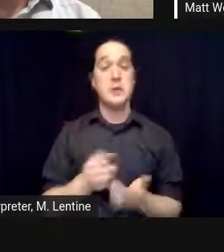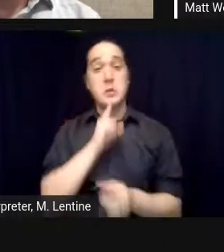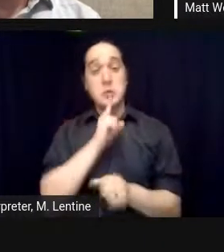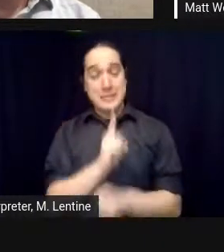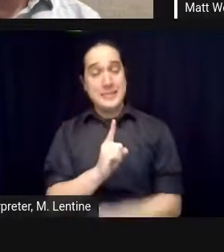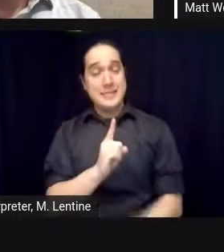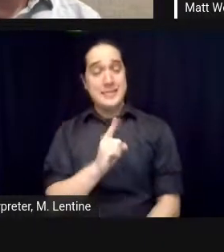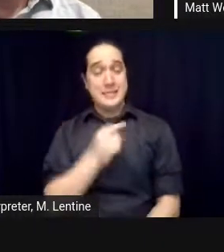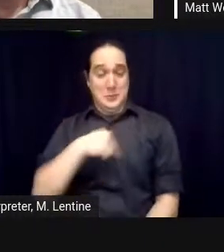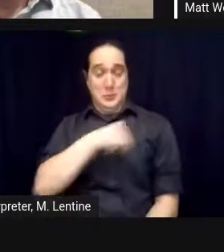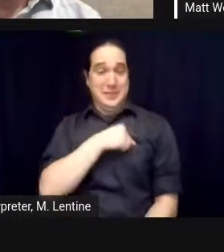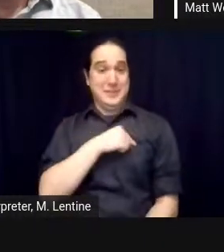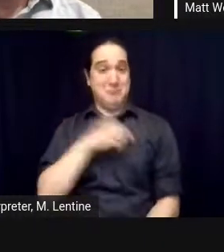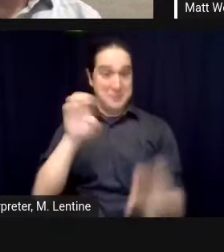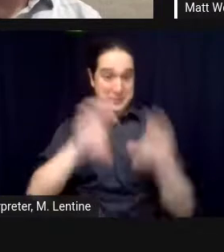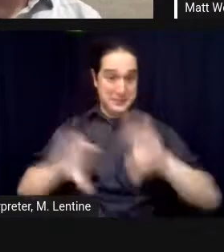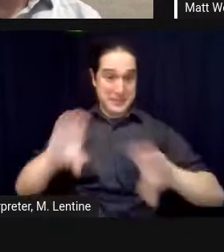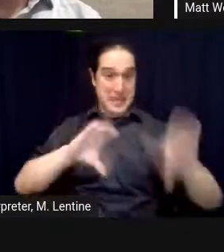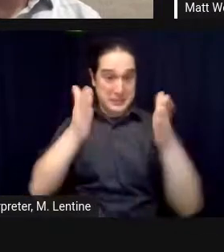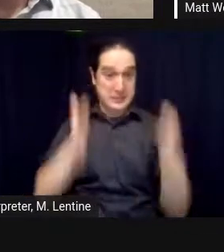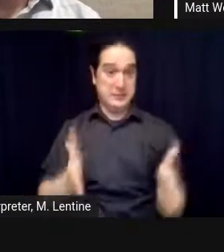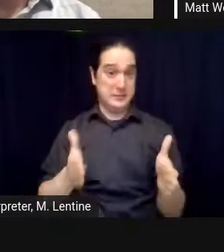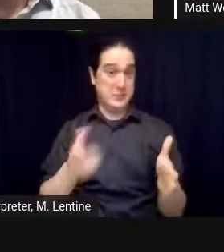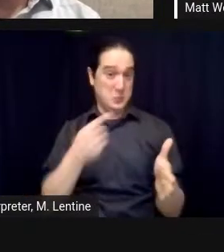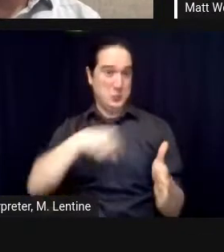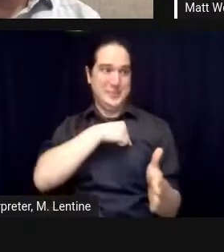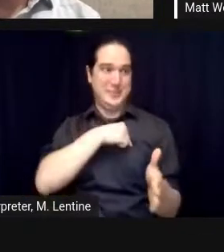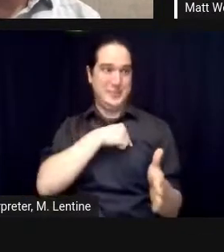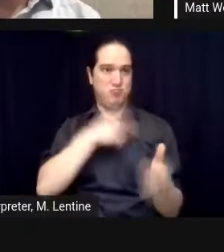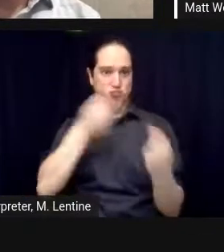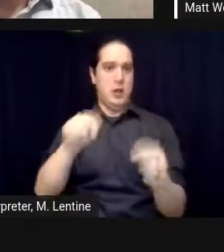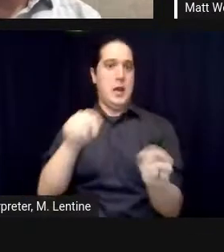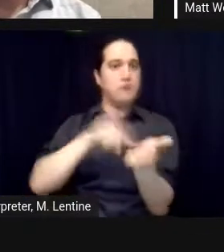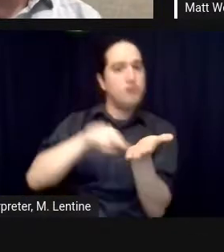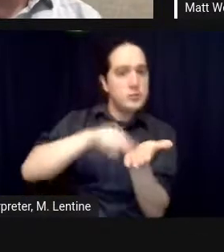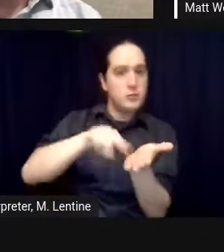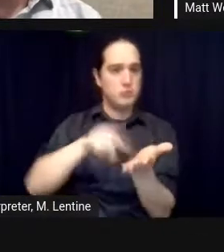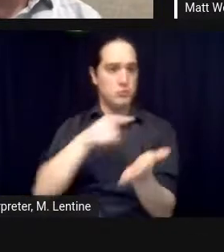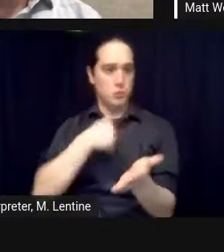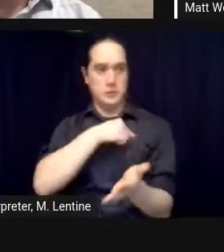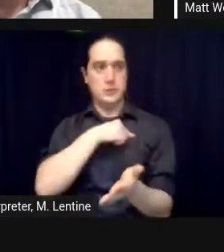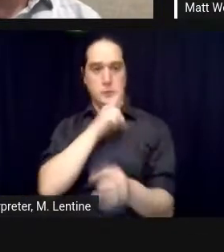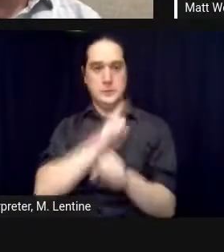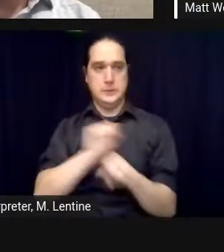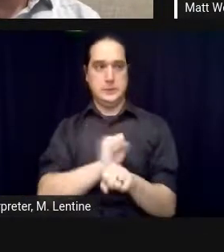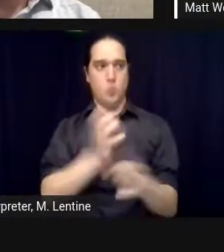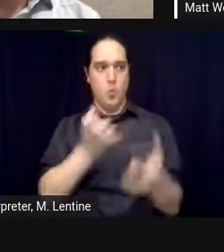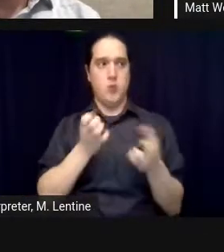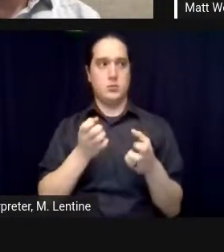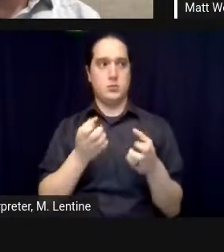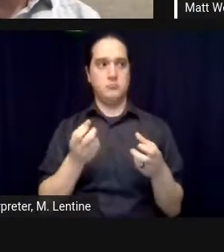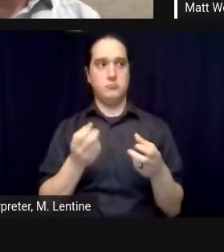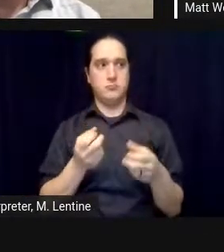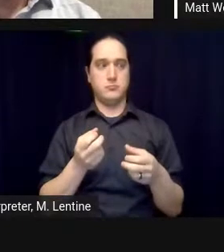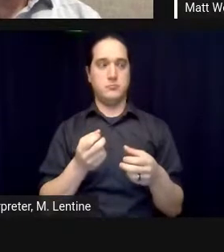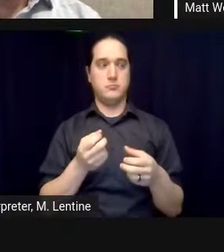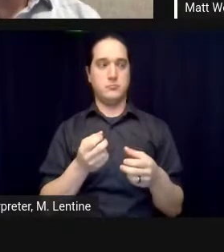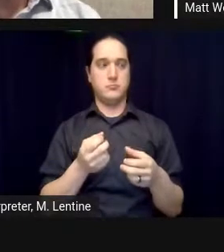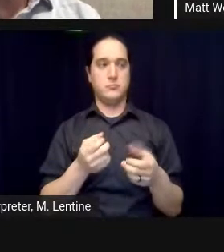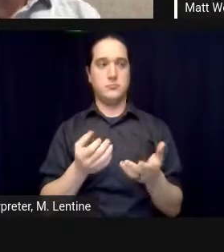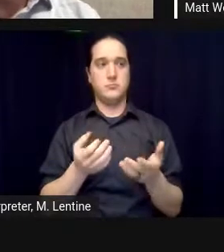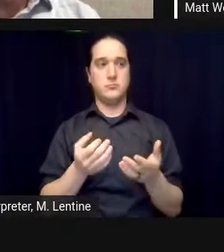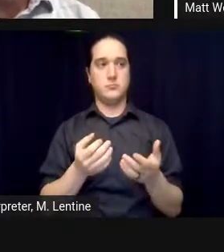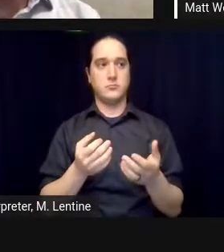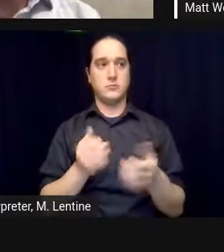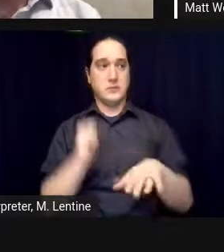reductionist science but also this group was interested in what one of one of the people interviewed in the film kathleen gray